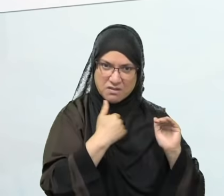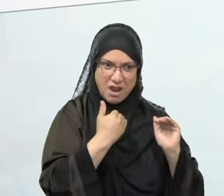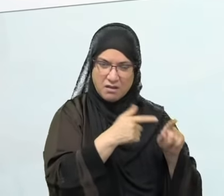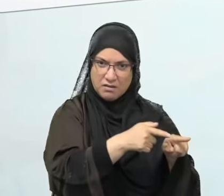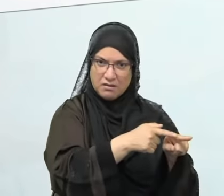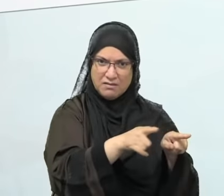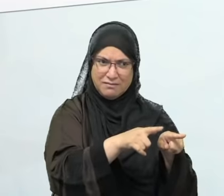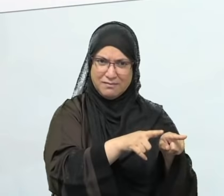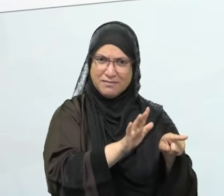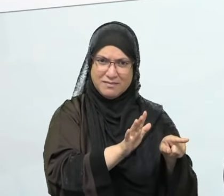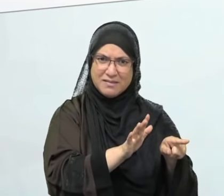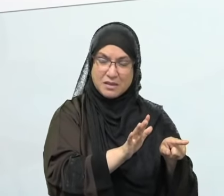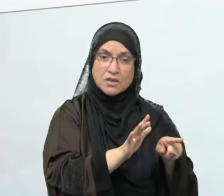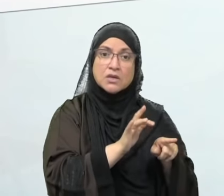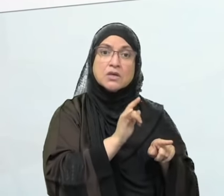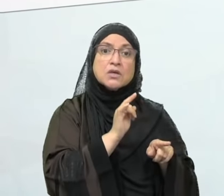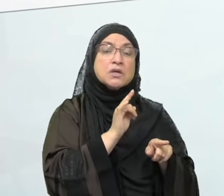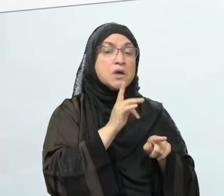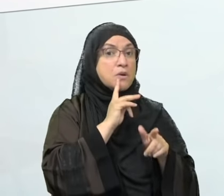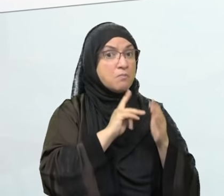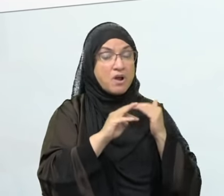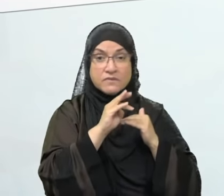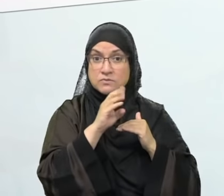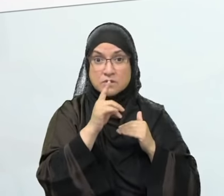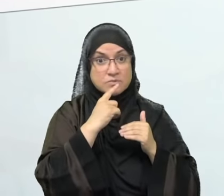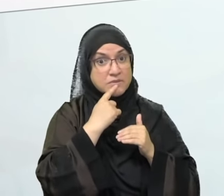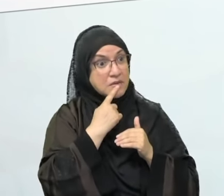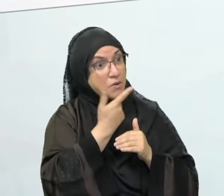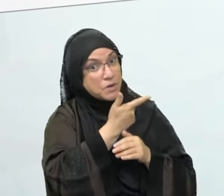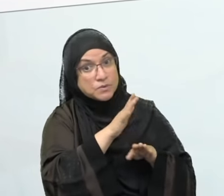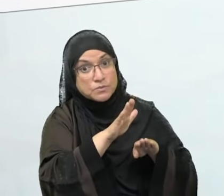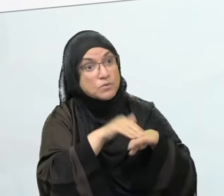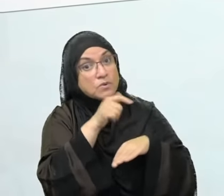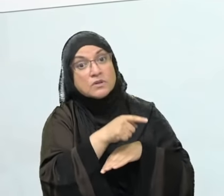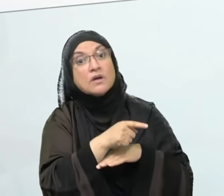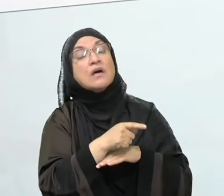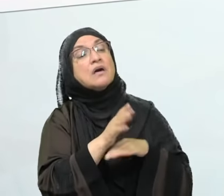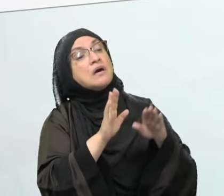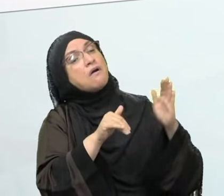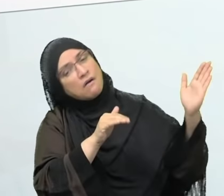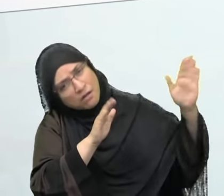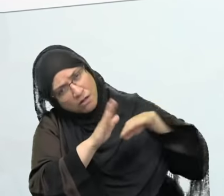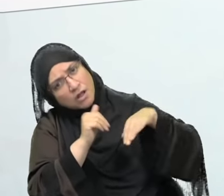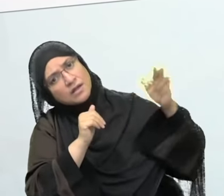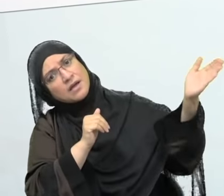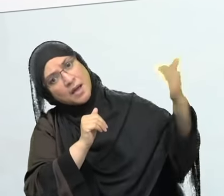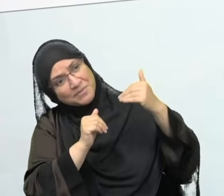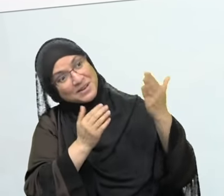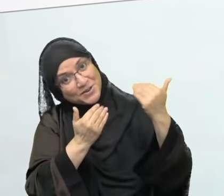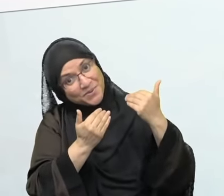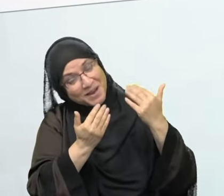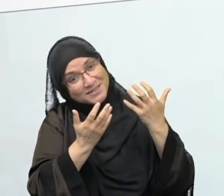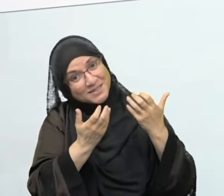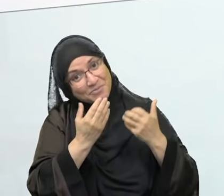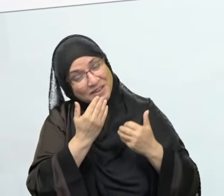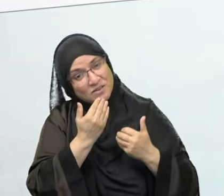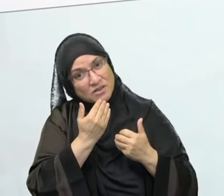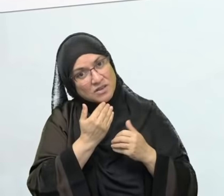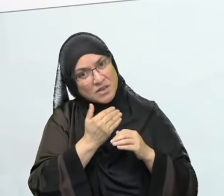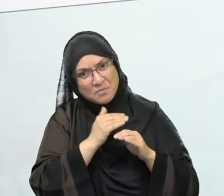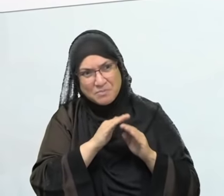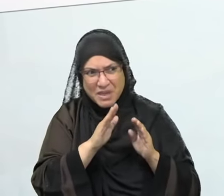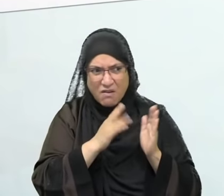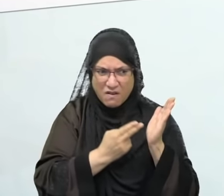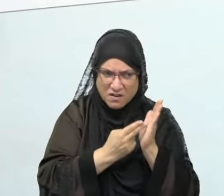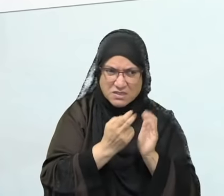when you call your child, be truthful to your children. Be honest with your child. Don't betray the words that you are giving to your